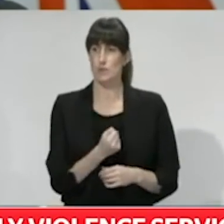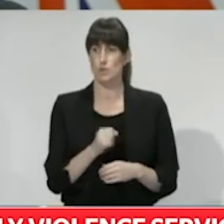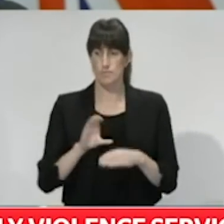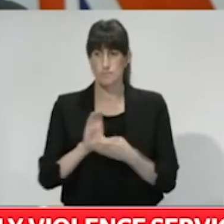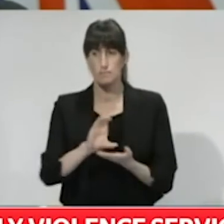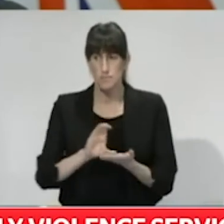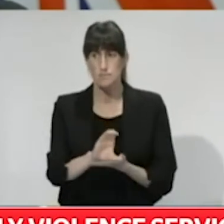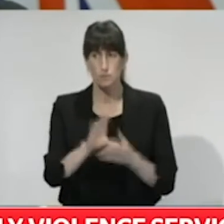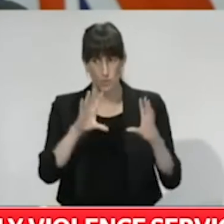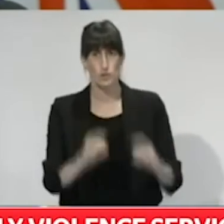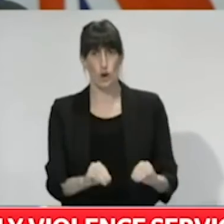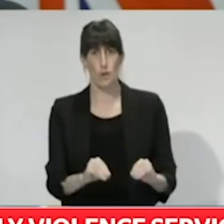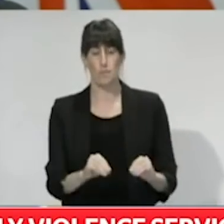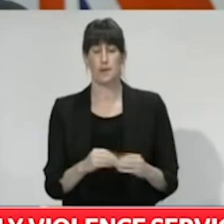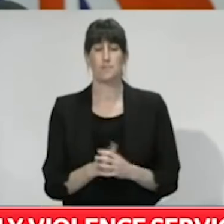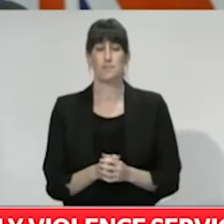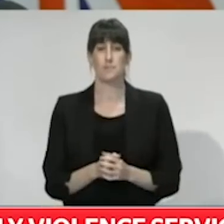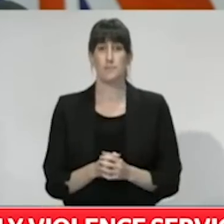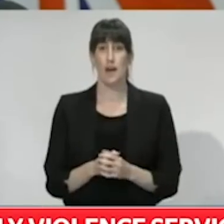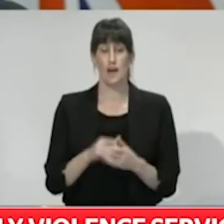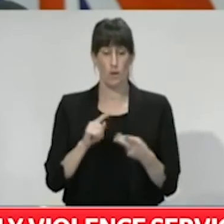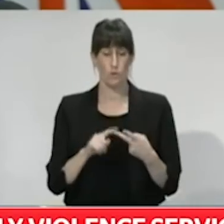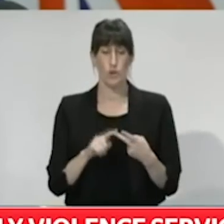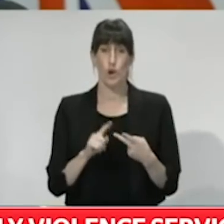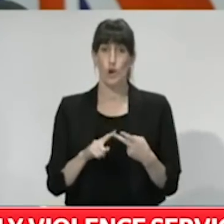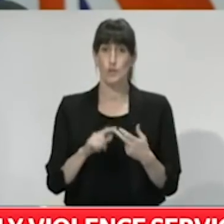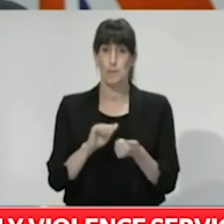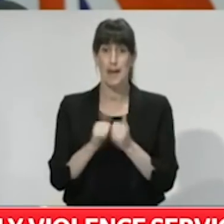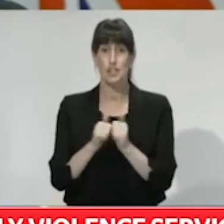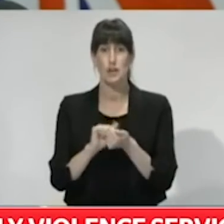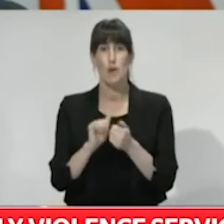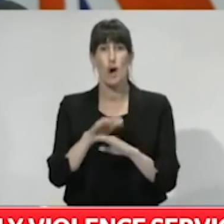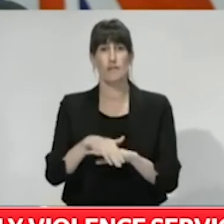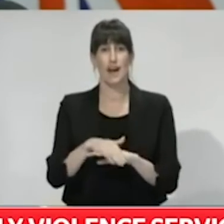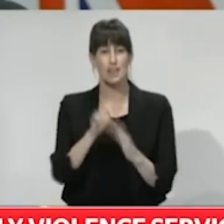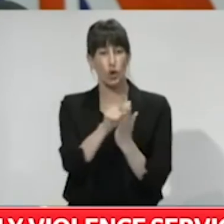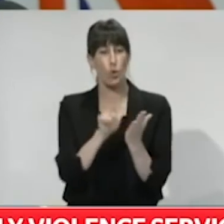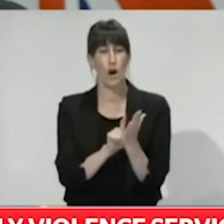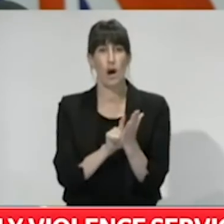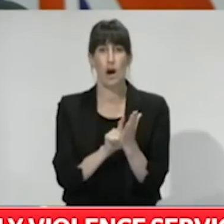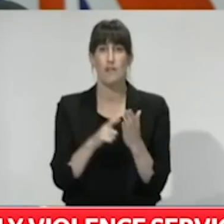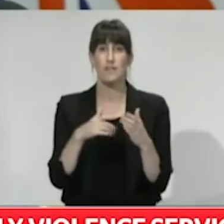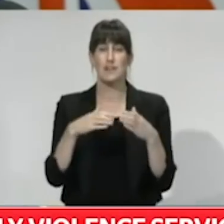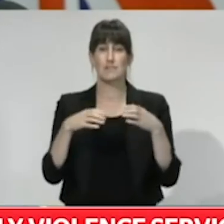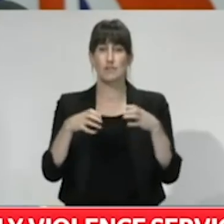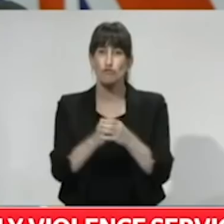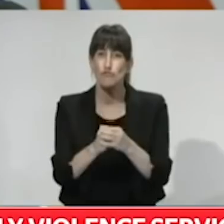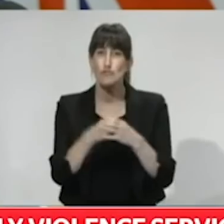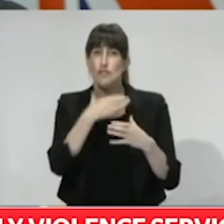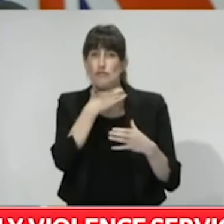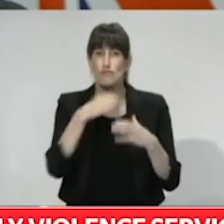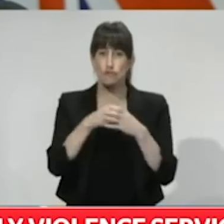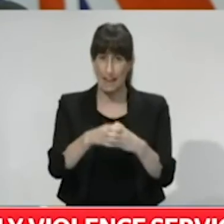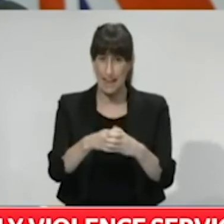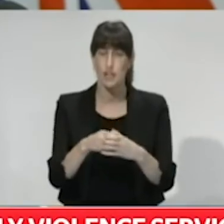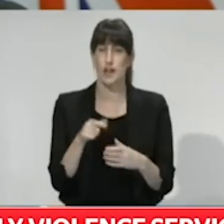about the non-fatal strangulation partnership that was mentioned. In closing, Women's Refuge has worked